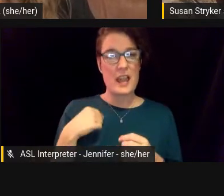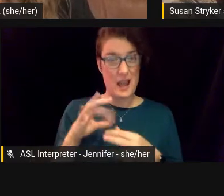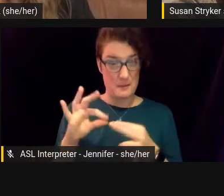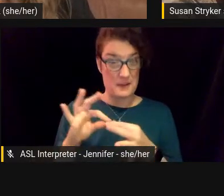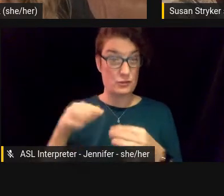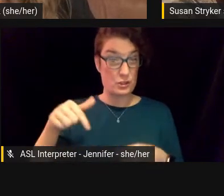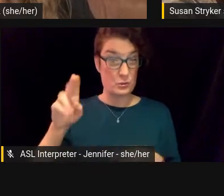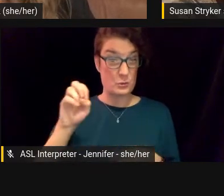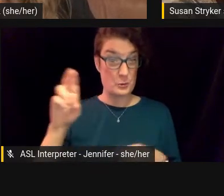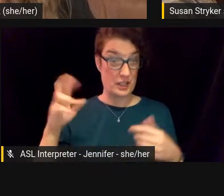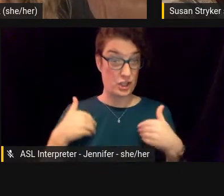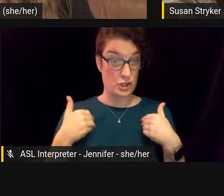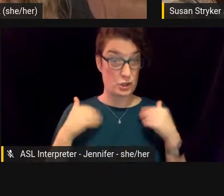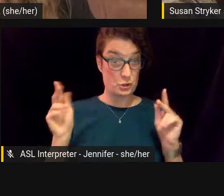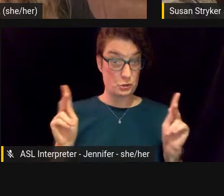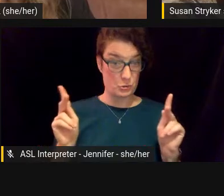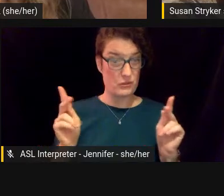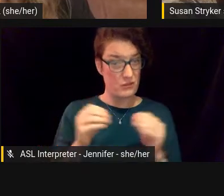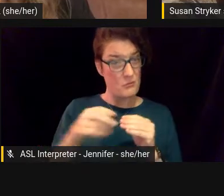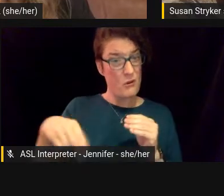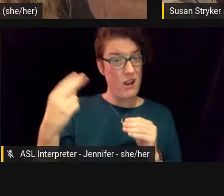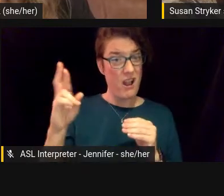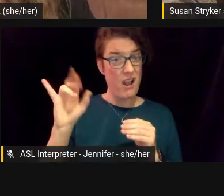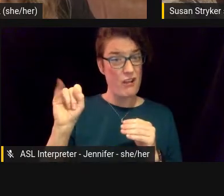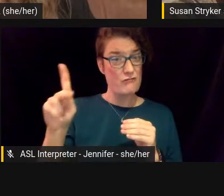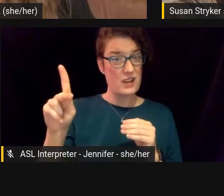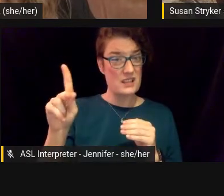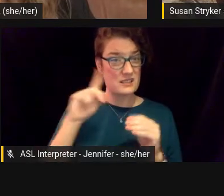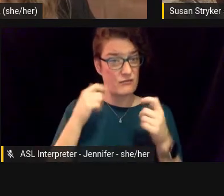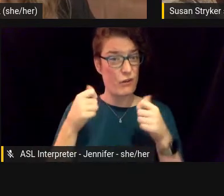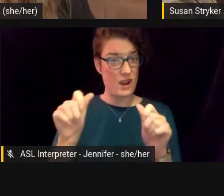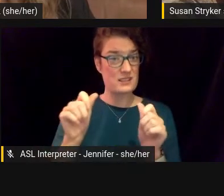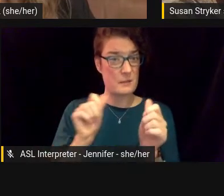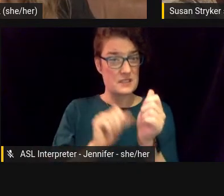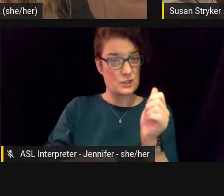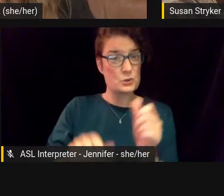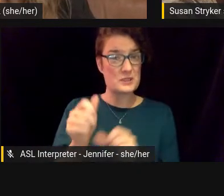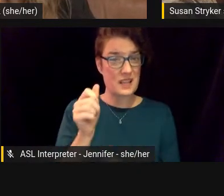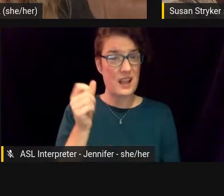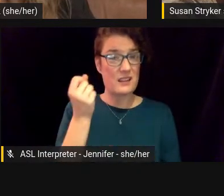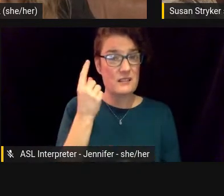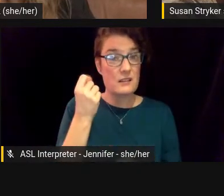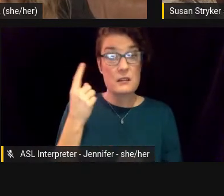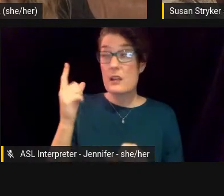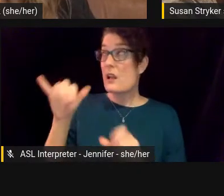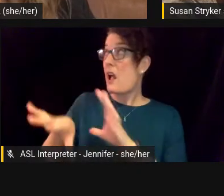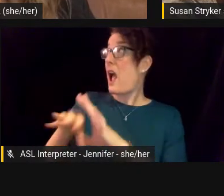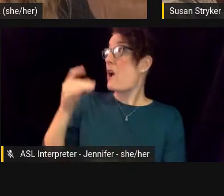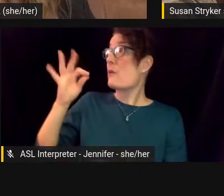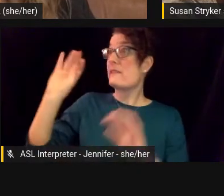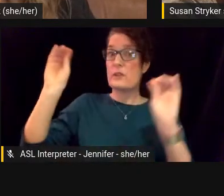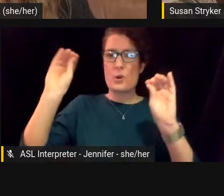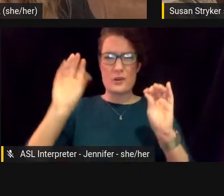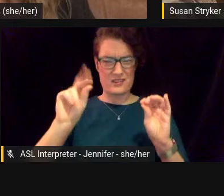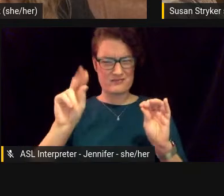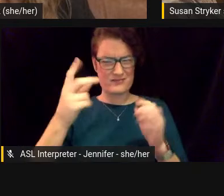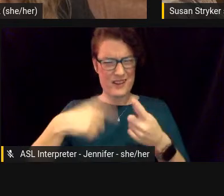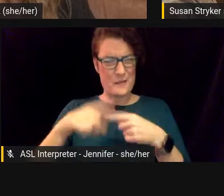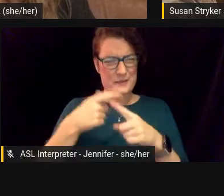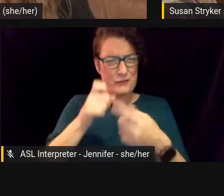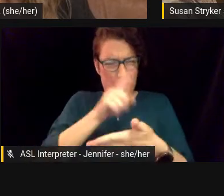youth are at a higher risk for attempting suicide. It doesn't come from nowhere. It comes from discrimination